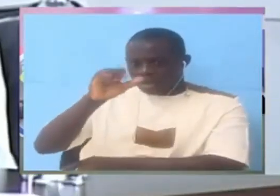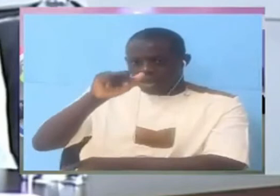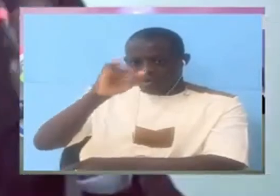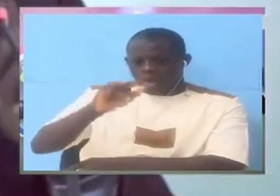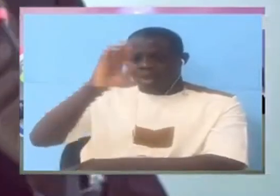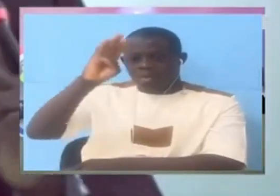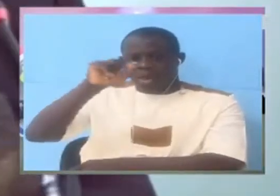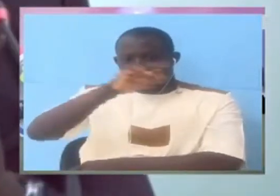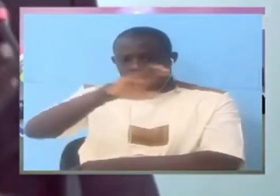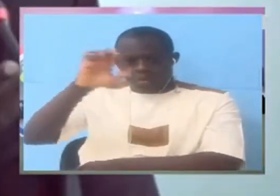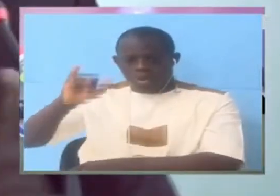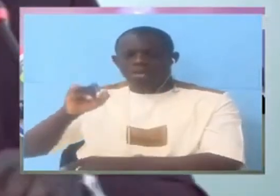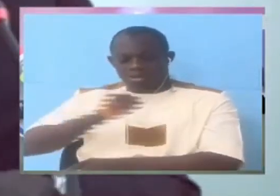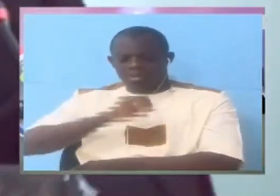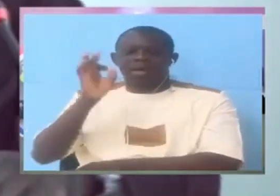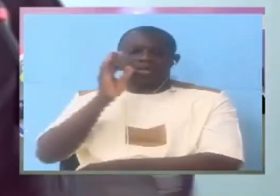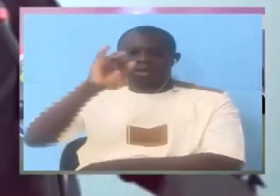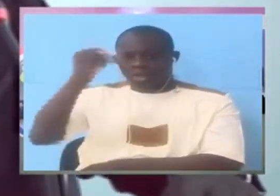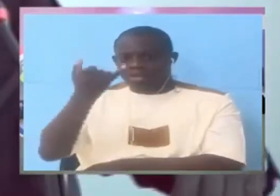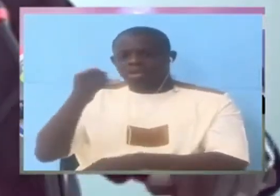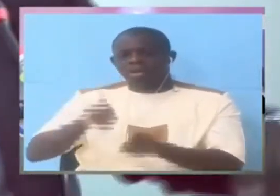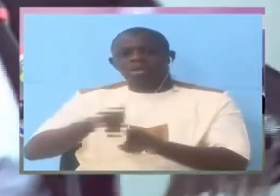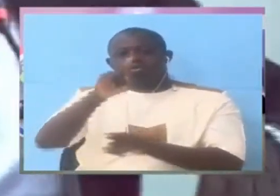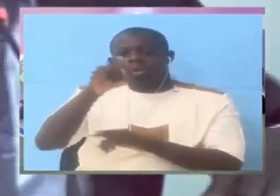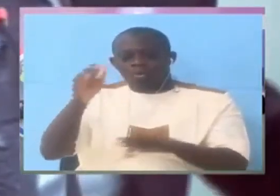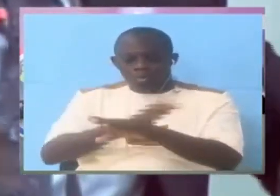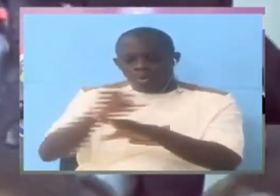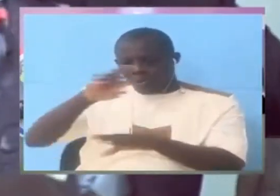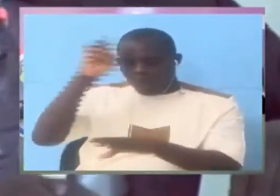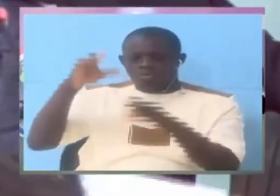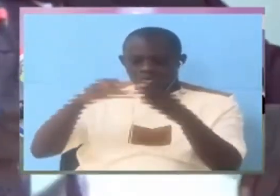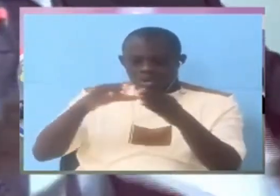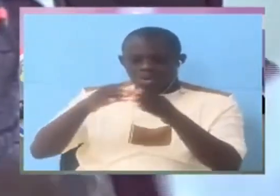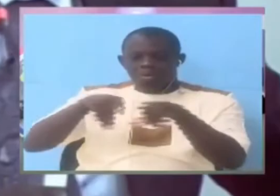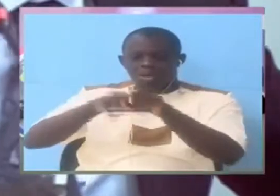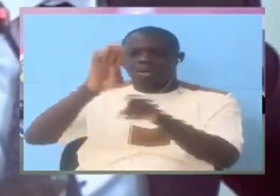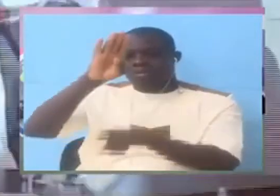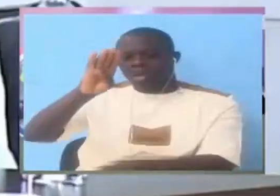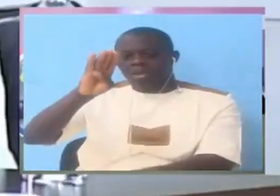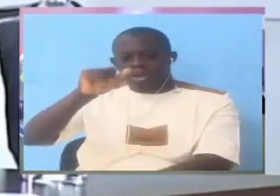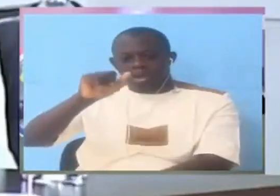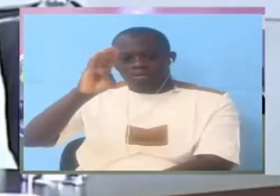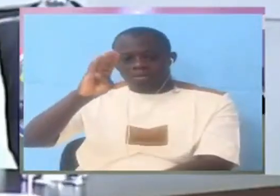Yes, I was. Where are you working with, what's his name again? Baba Dinding Jobate at the time? Yes,